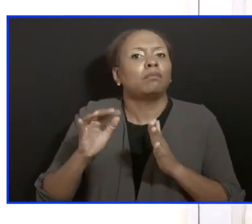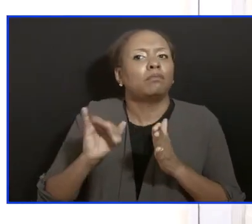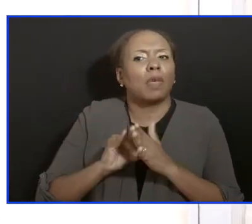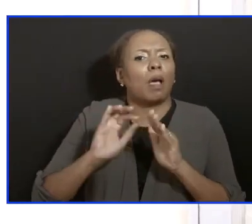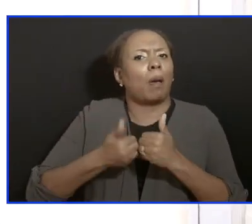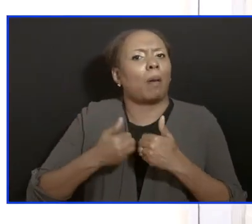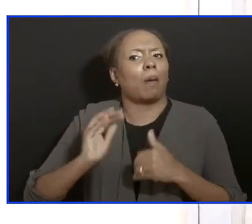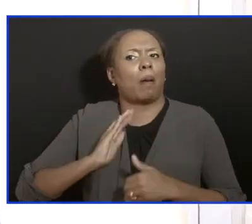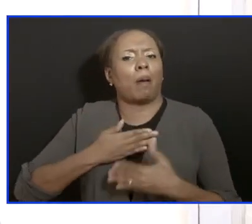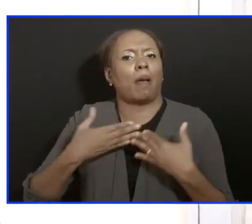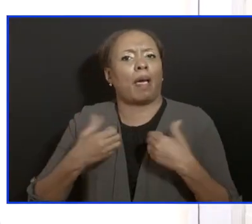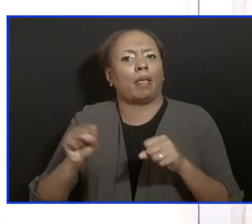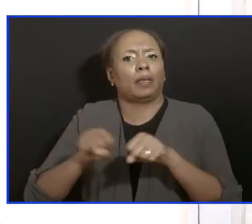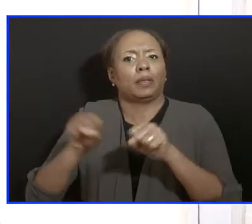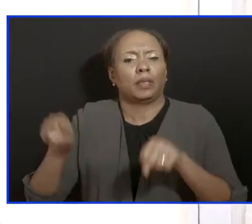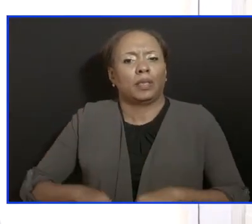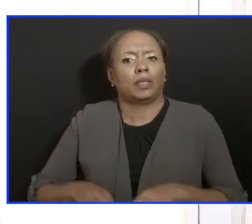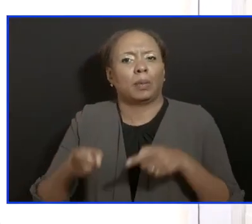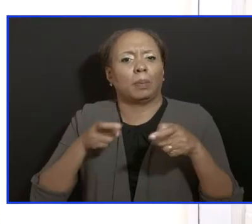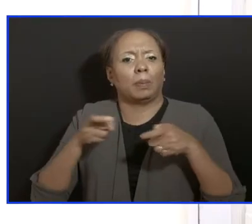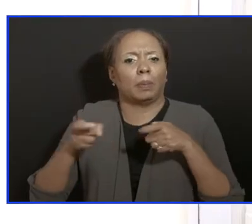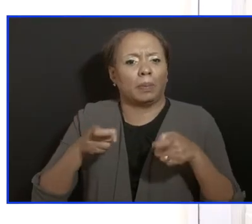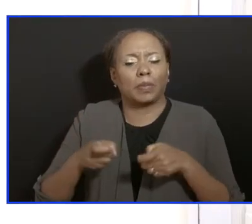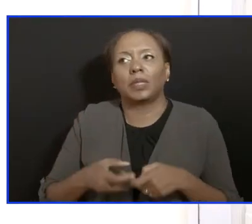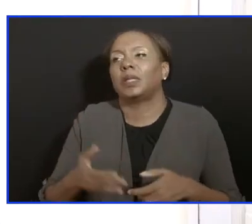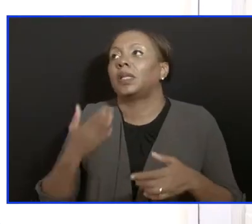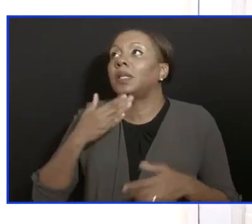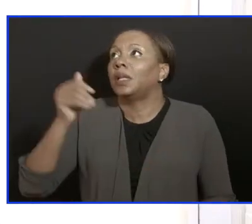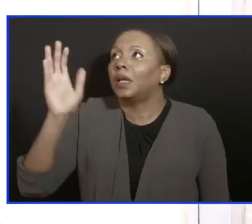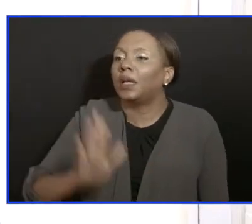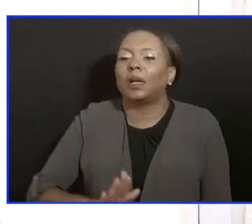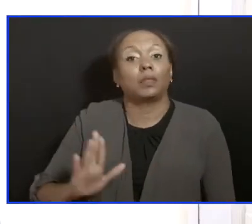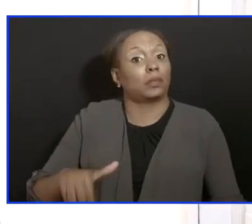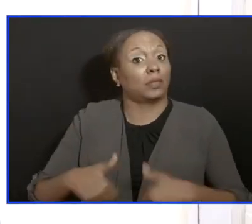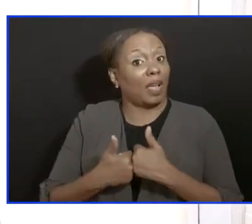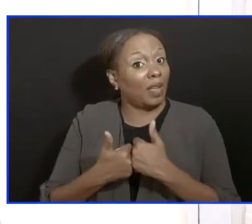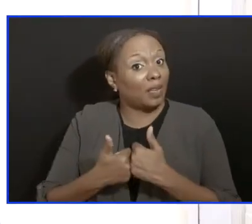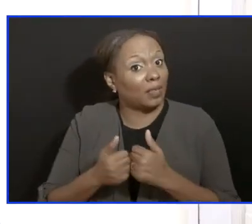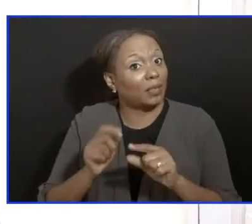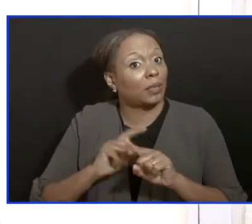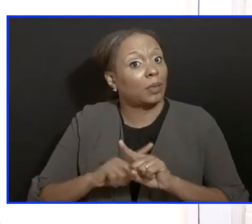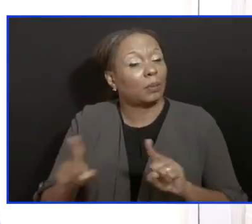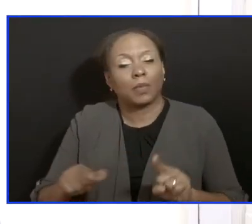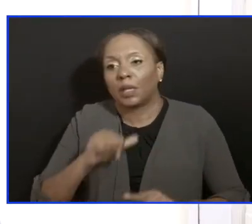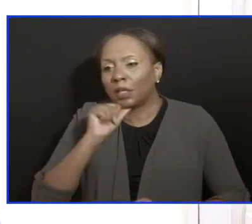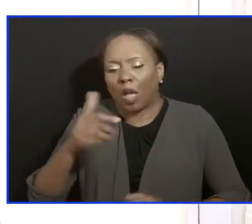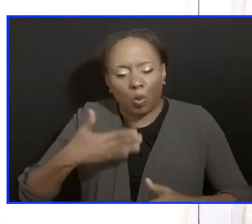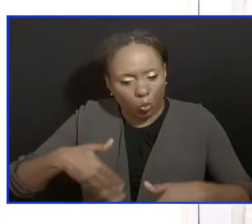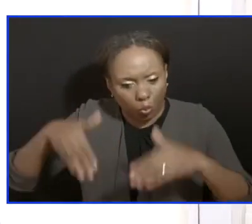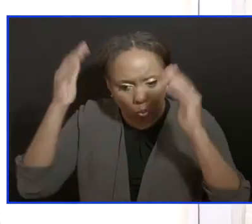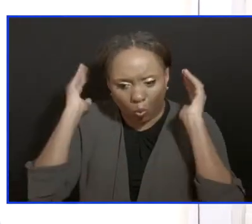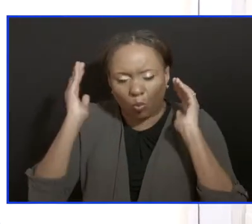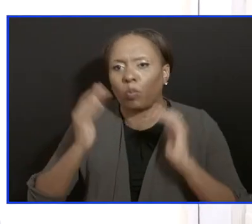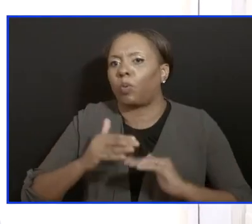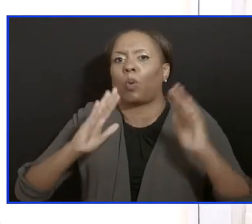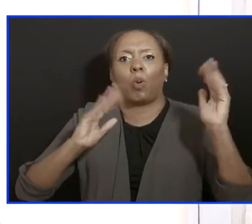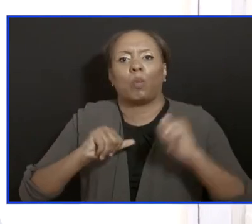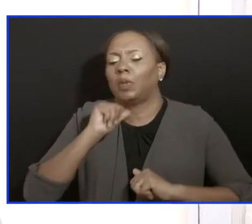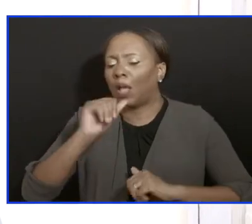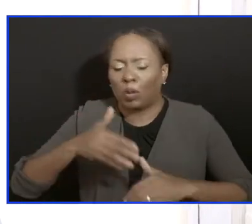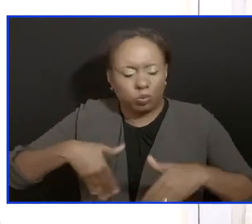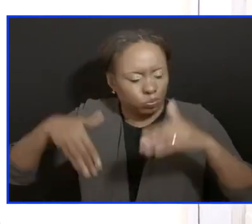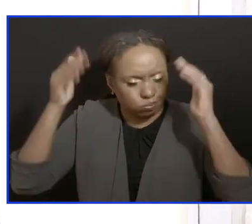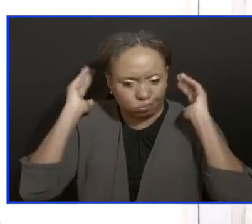can manage or not. And mercifully, it has been challenged, but it is not yet overwhelmed. And we hope that it will not get there.